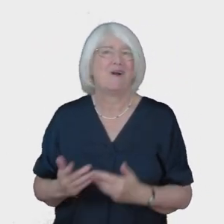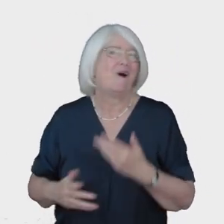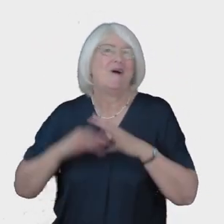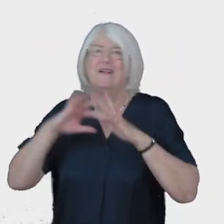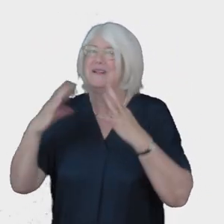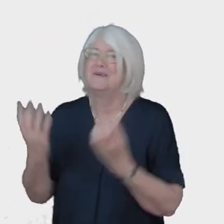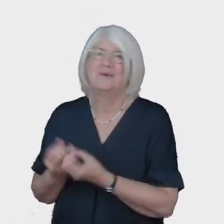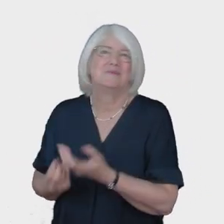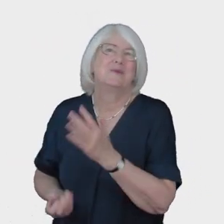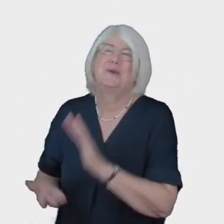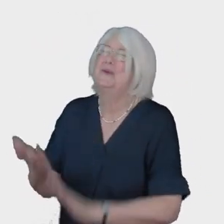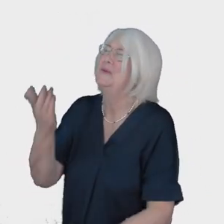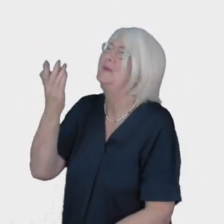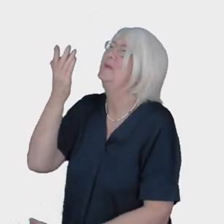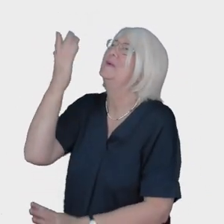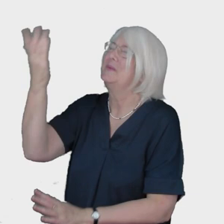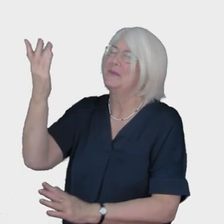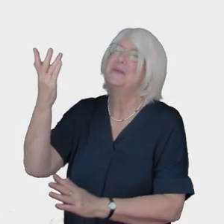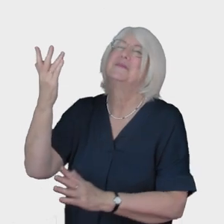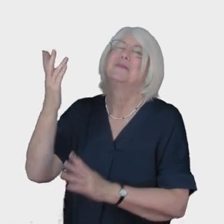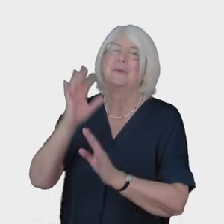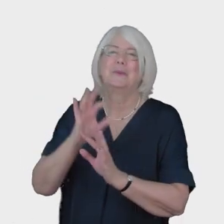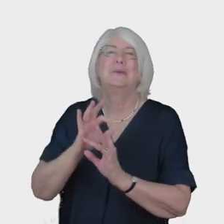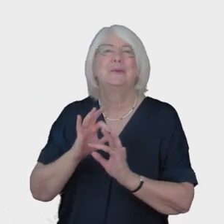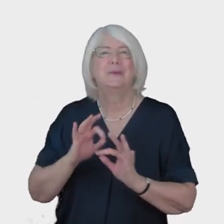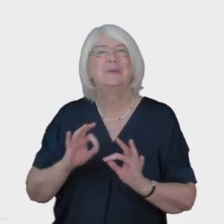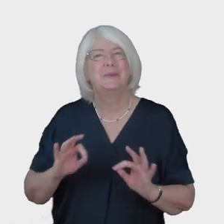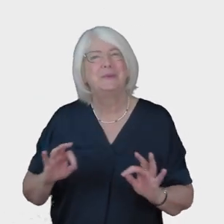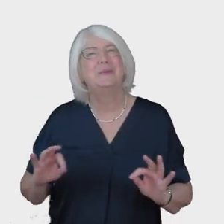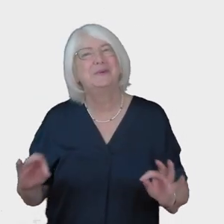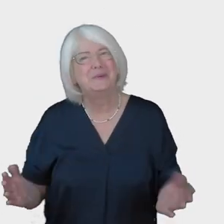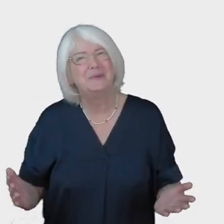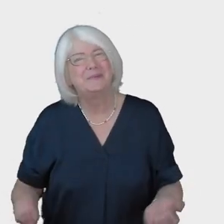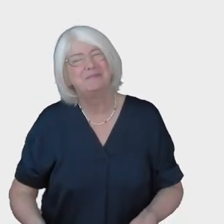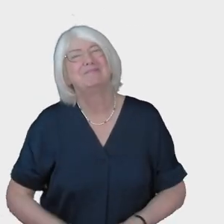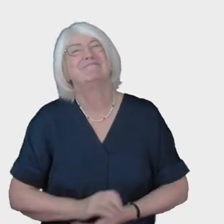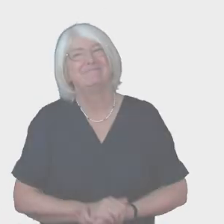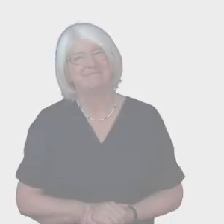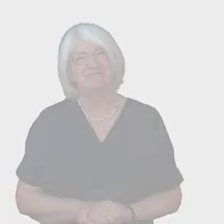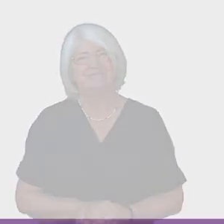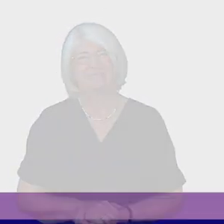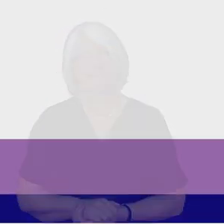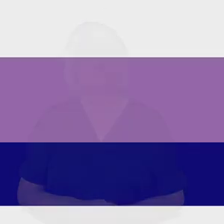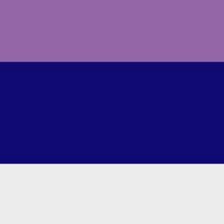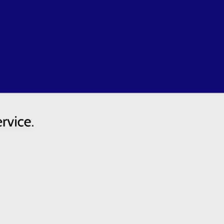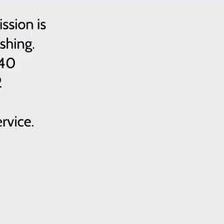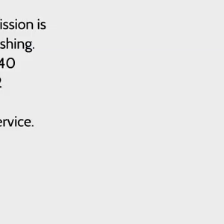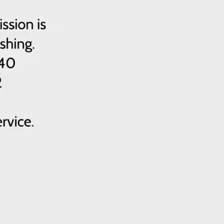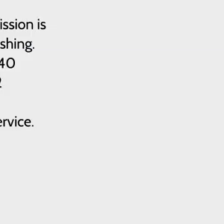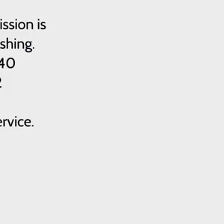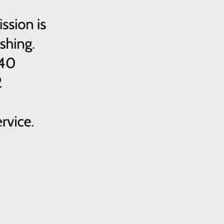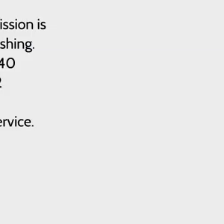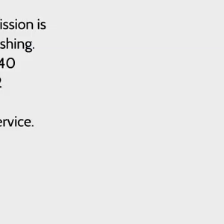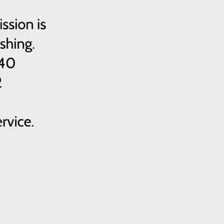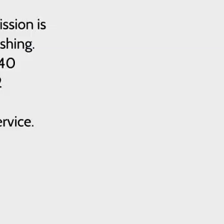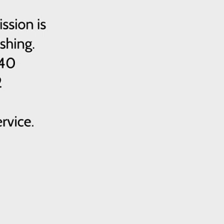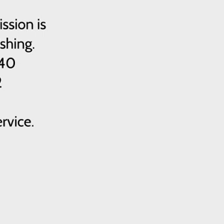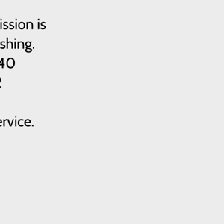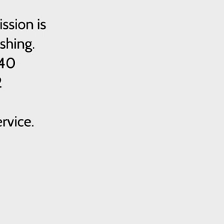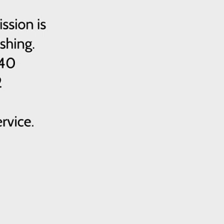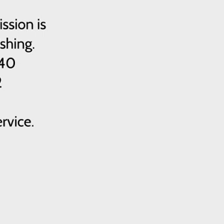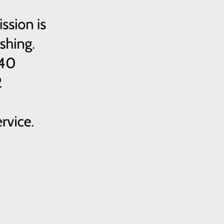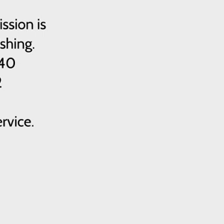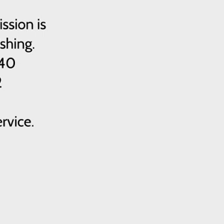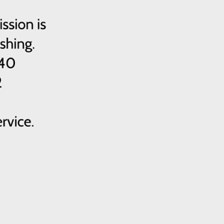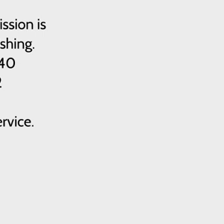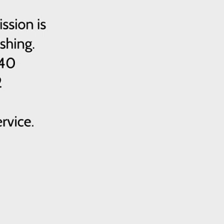you Today I'm giving it all to you I'm losing my